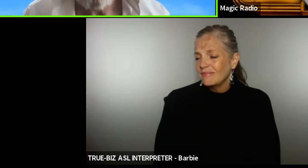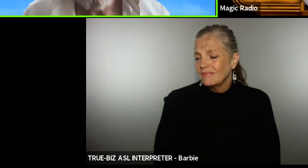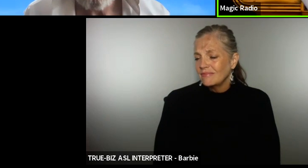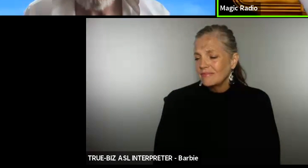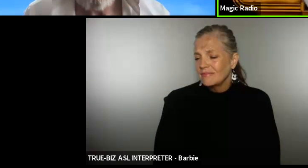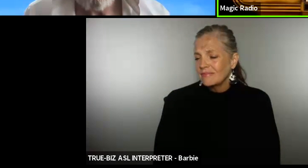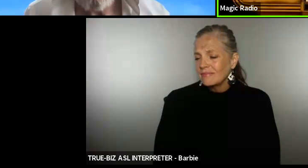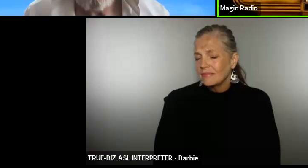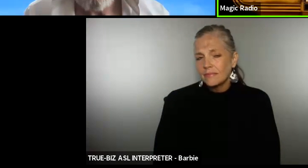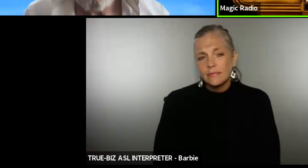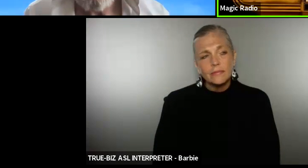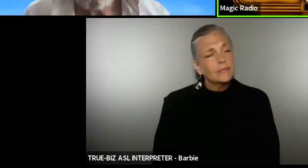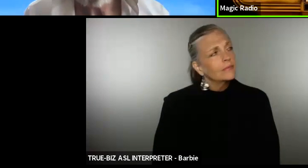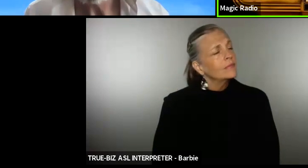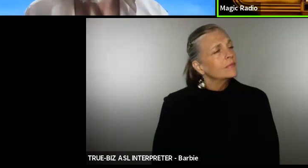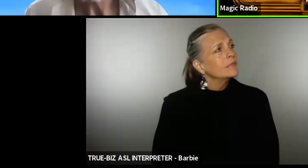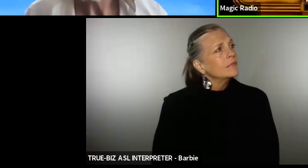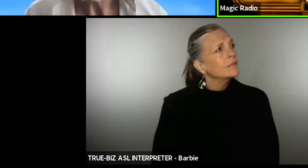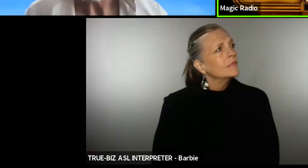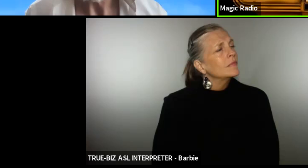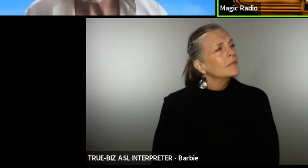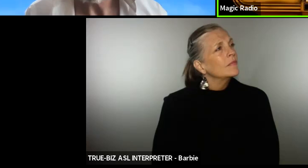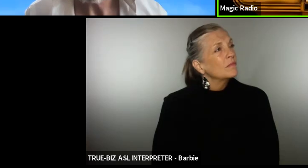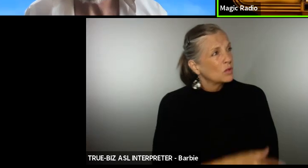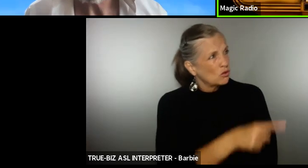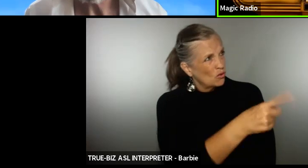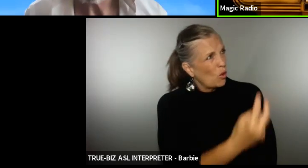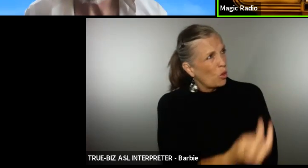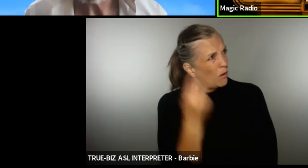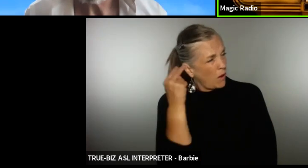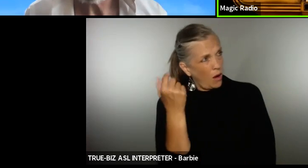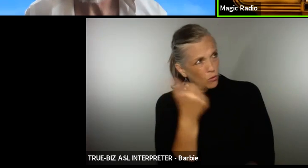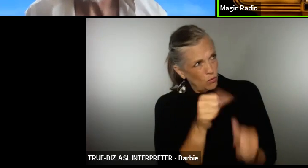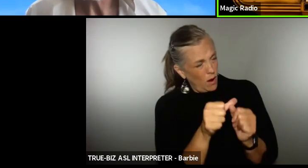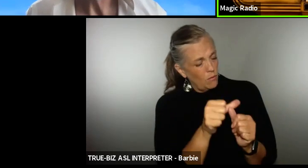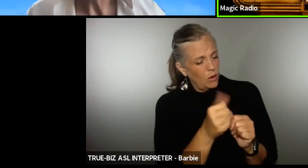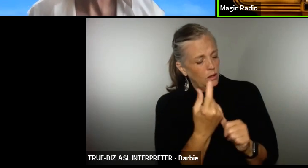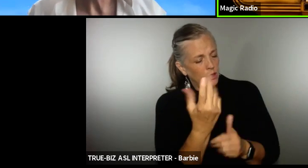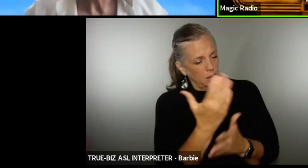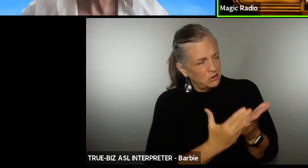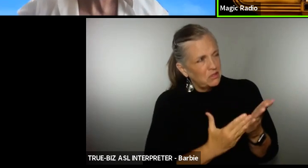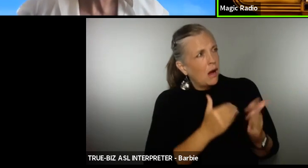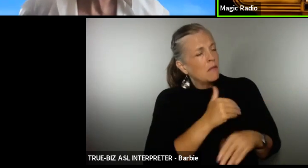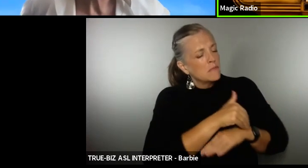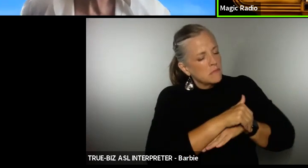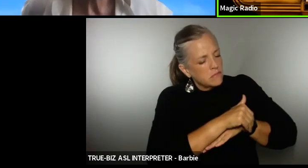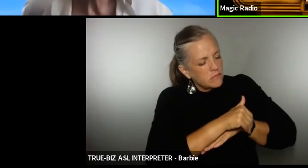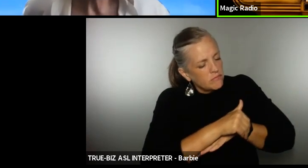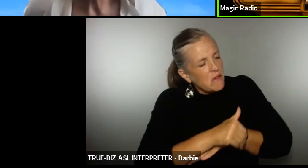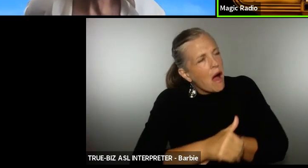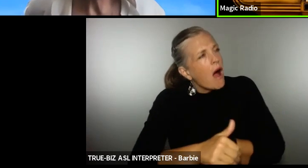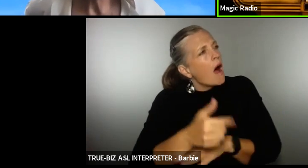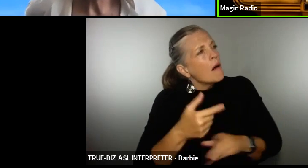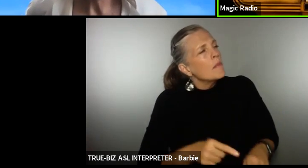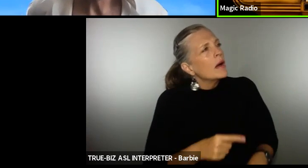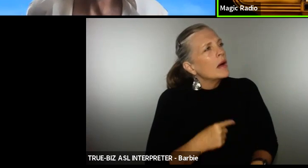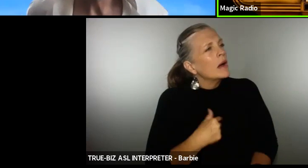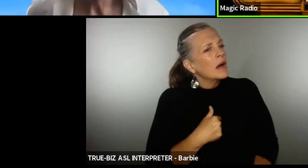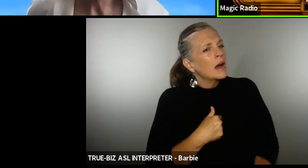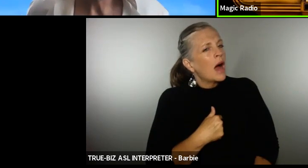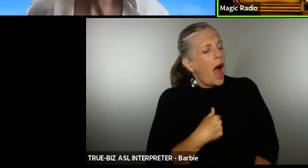there were nights which you might remember nights where I we